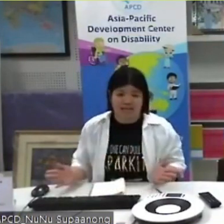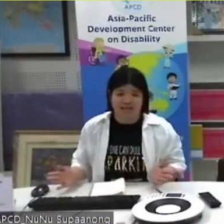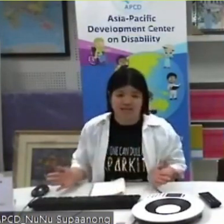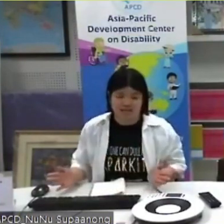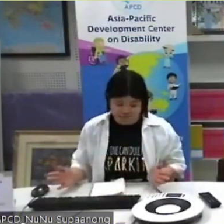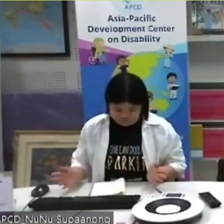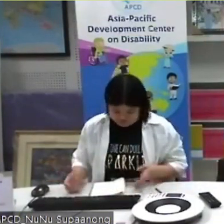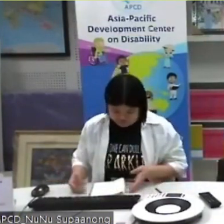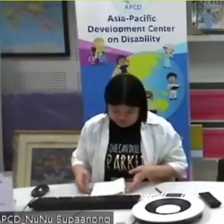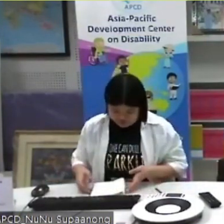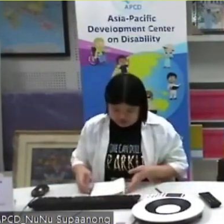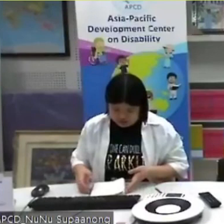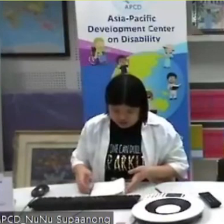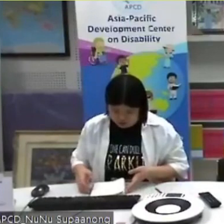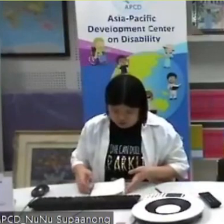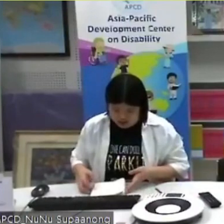everything.